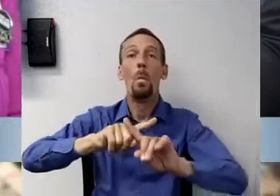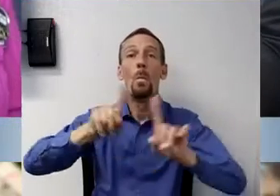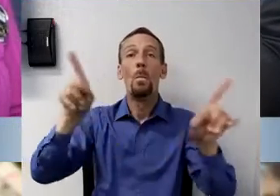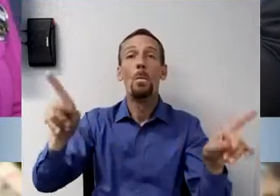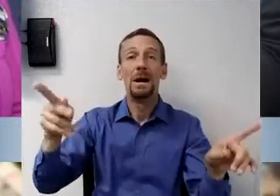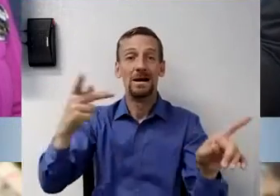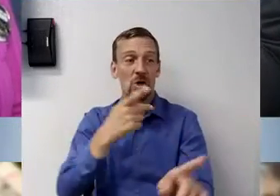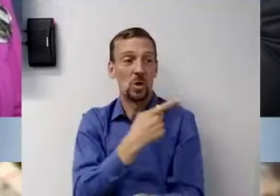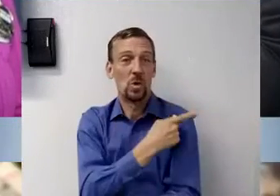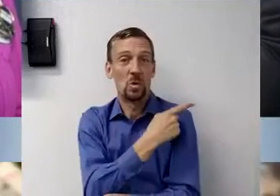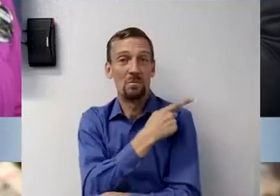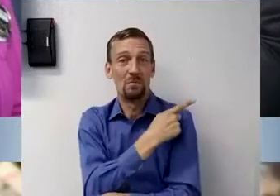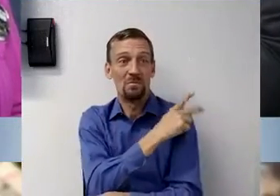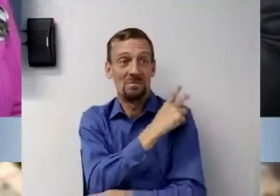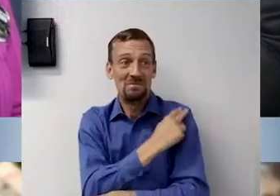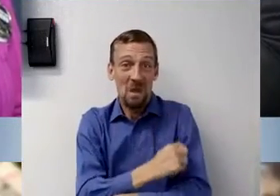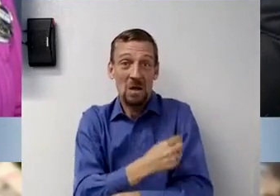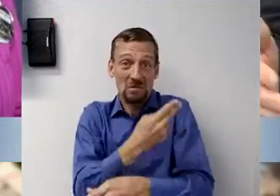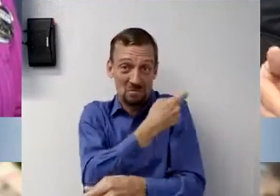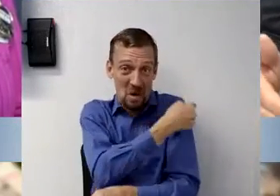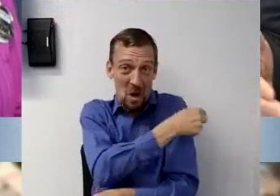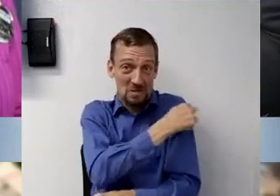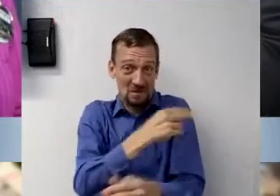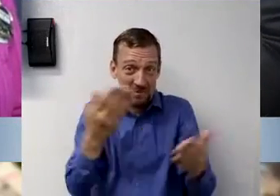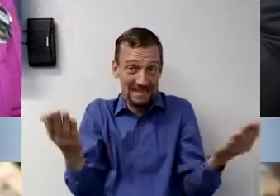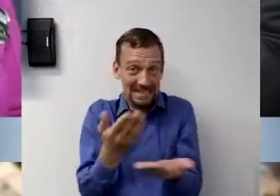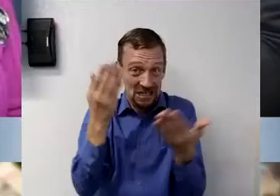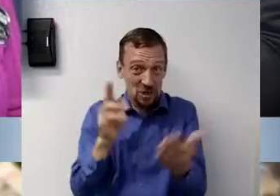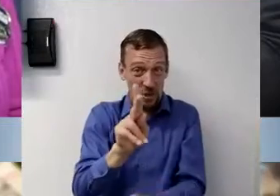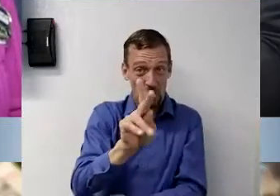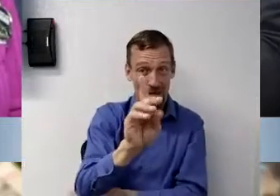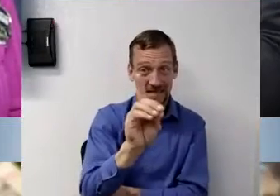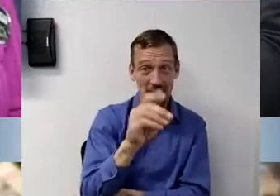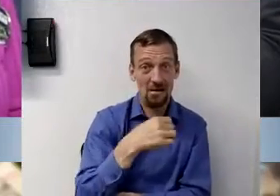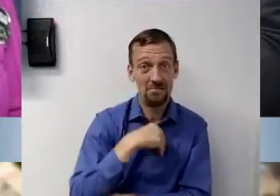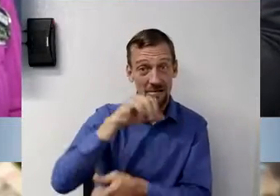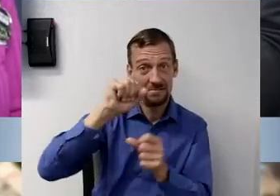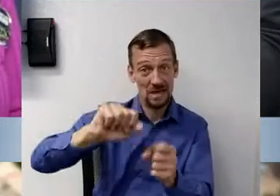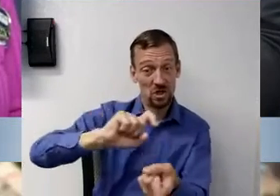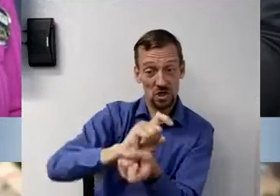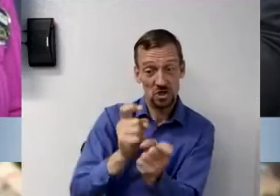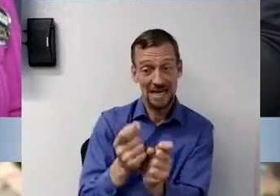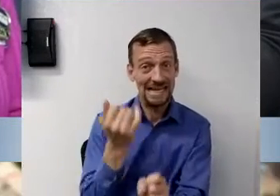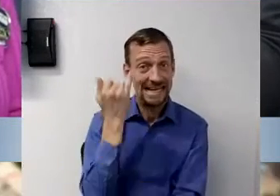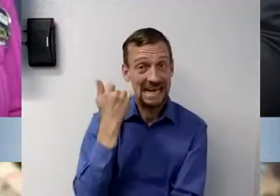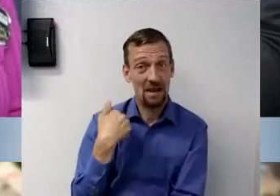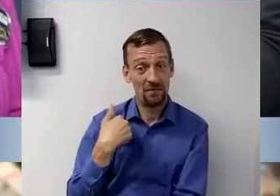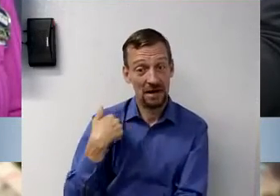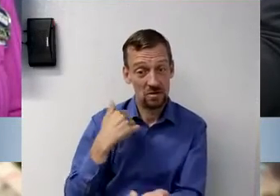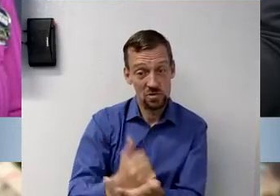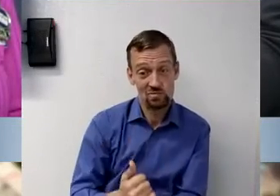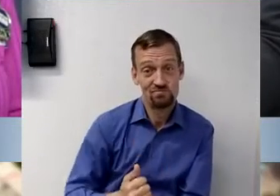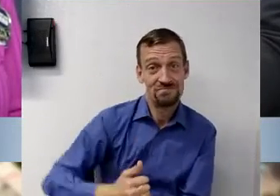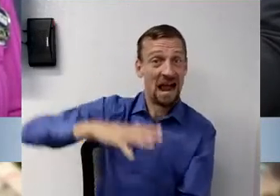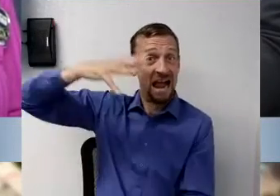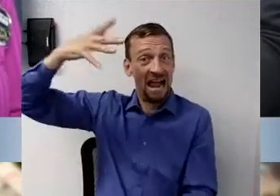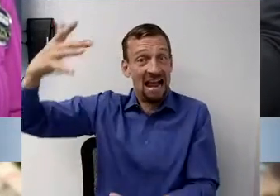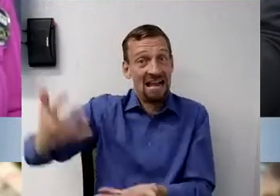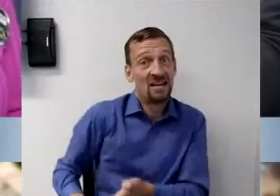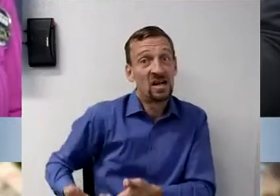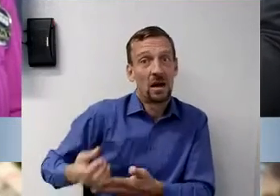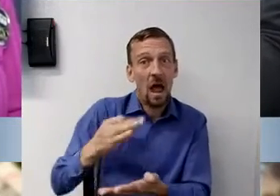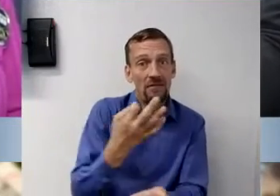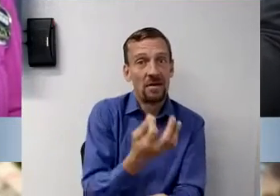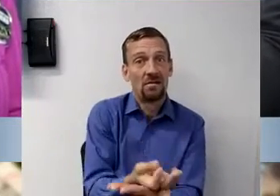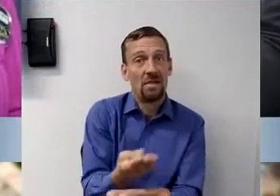do about that? Um, I, I could change it in a heartbeat if we had abundant supplies. If